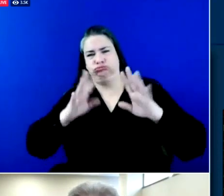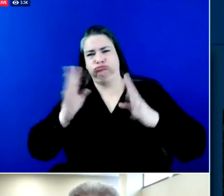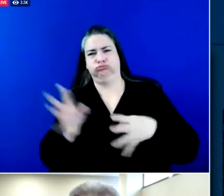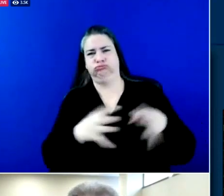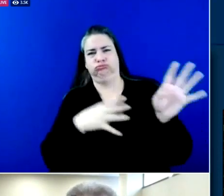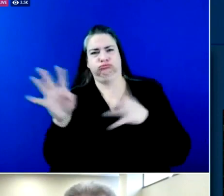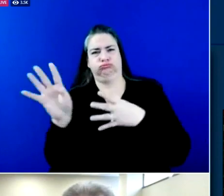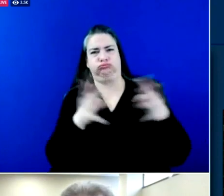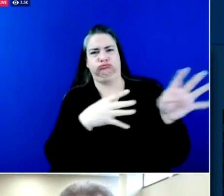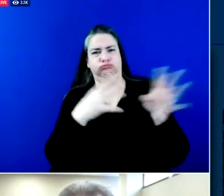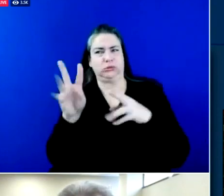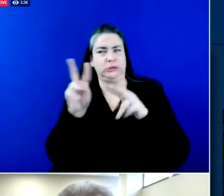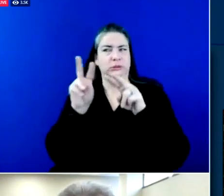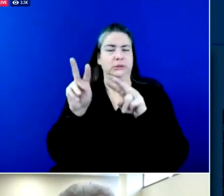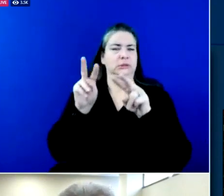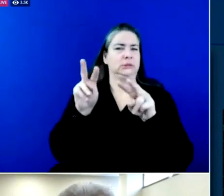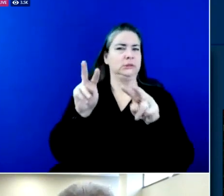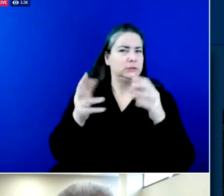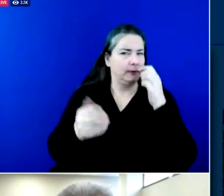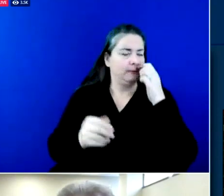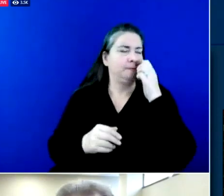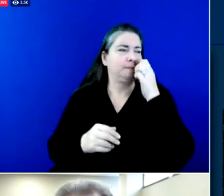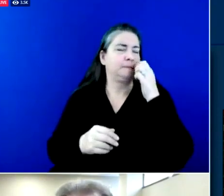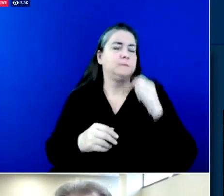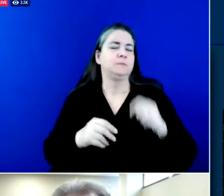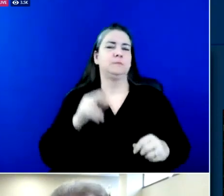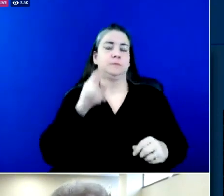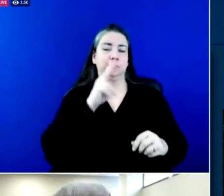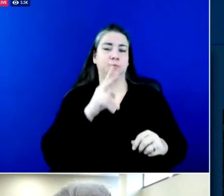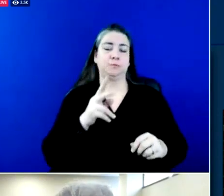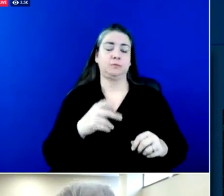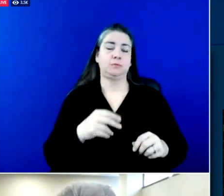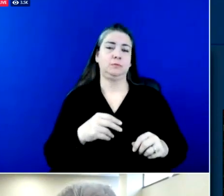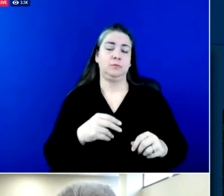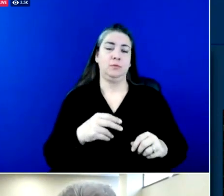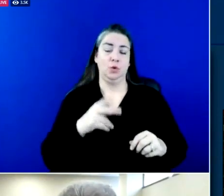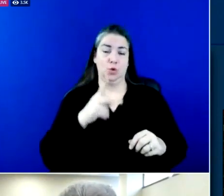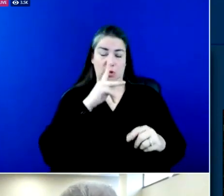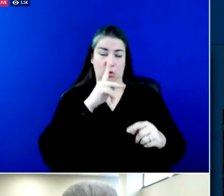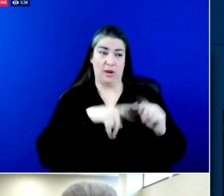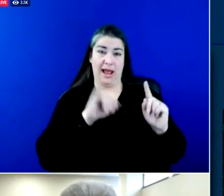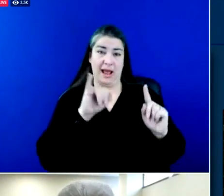Taking a look back from Wednesday for the local accumulation of ice.